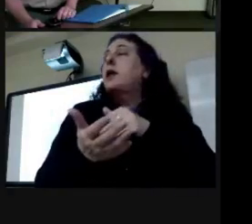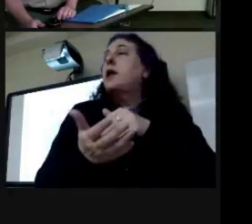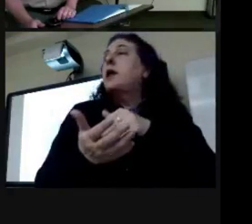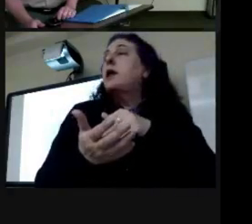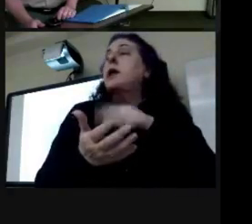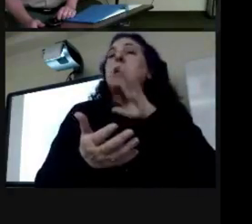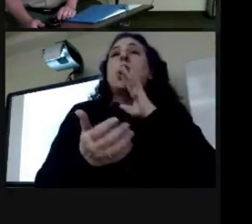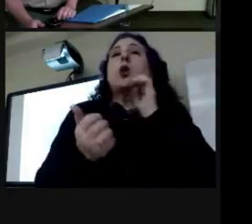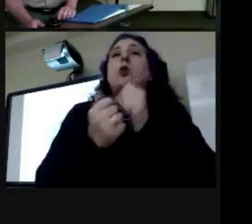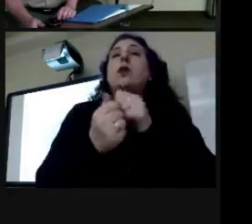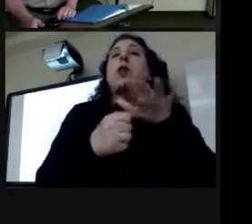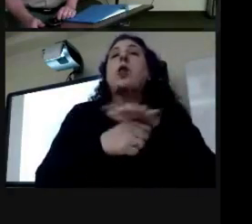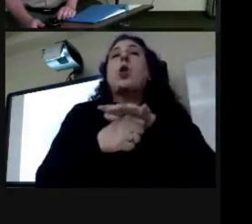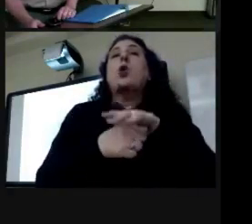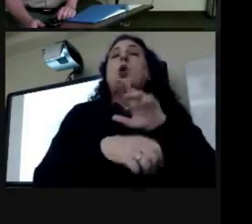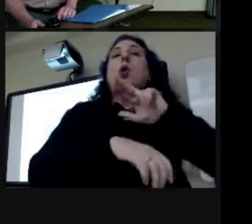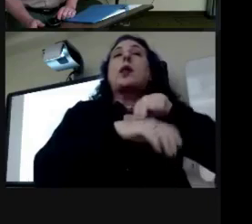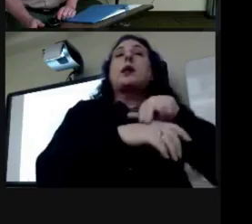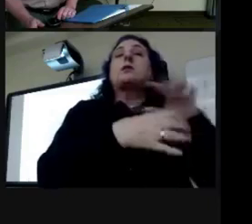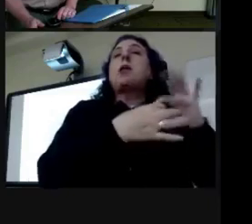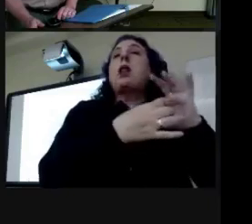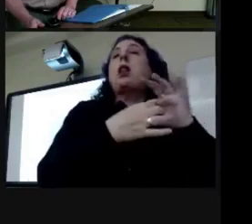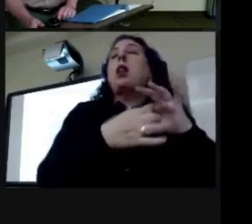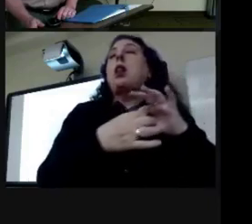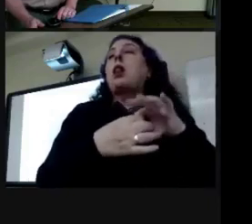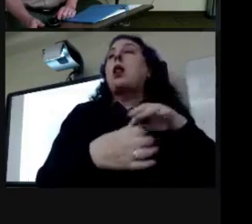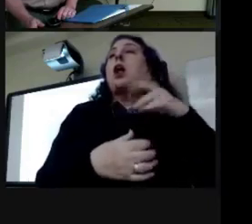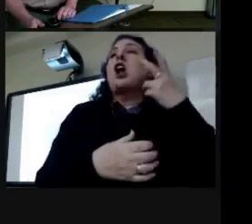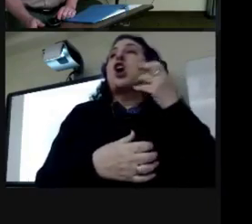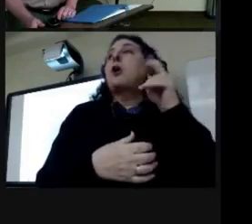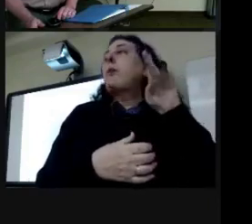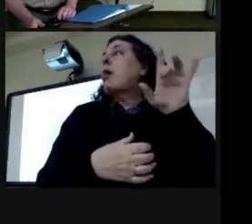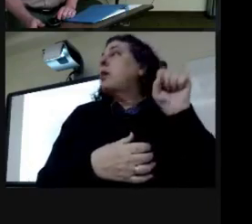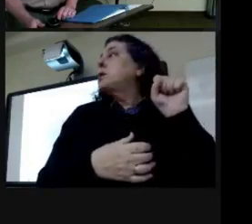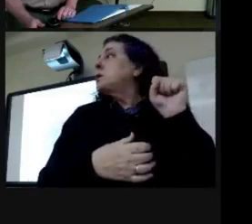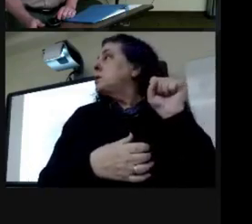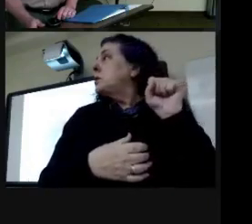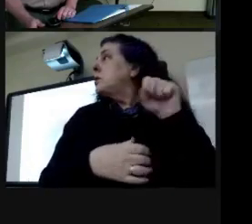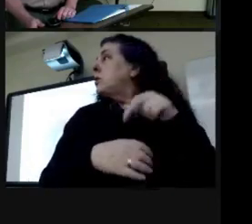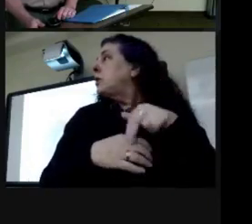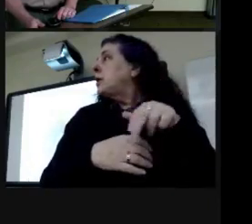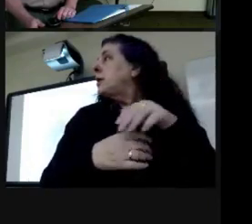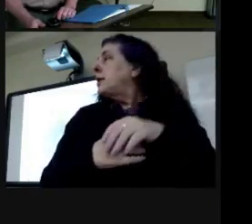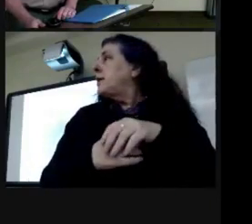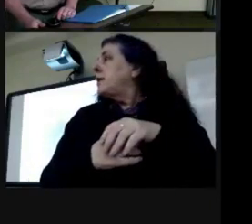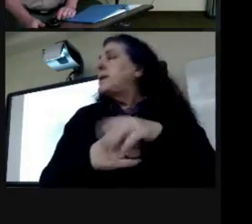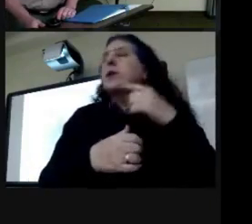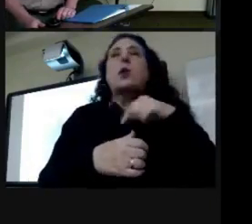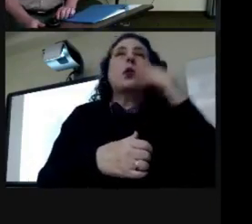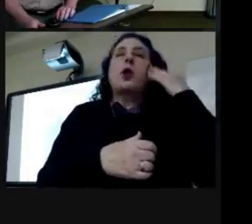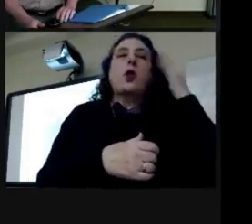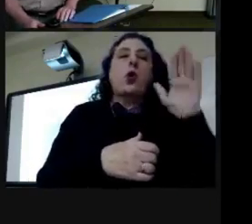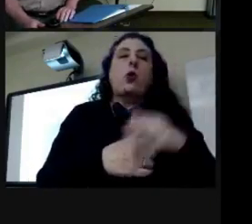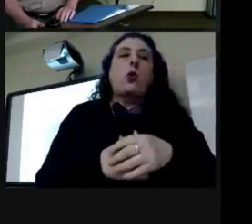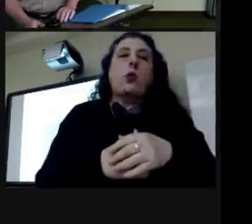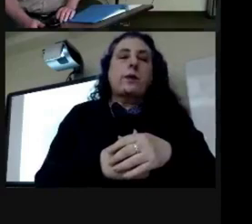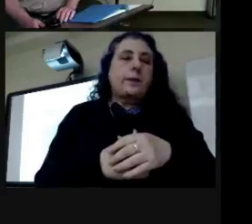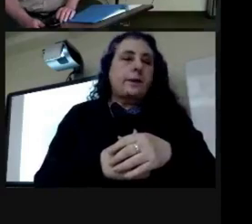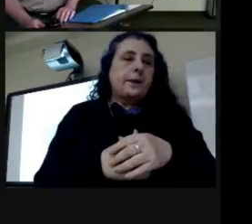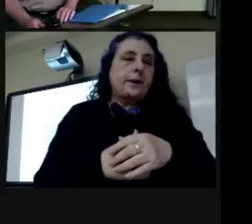with local natives regarding herbals any reference of we don't know um